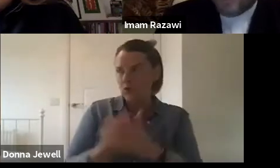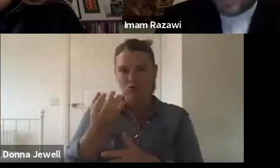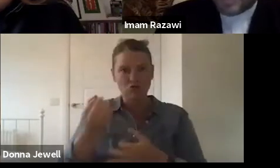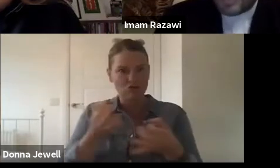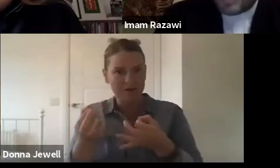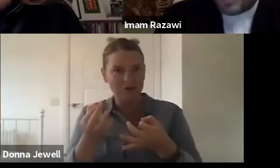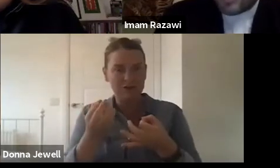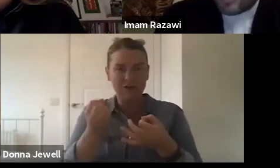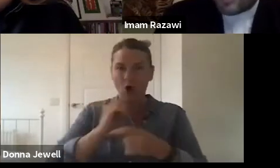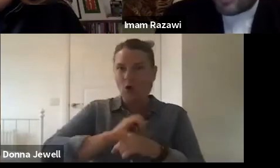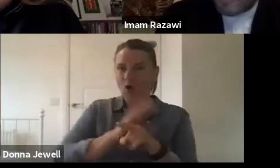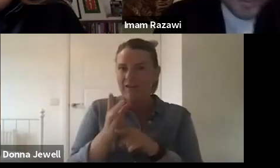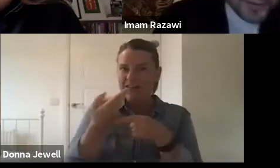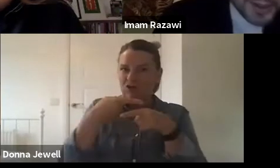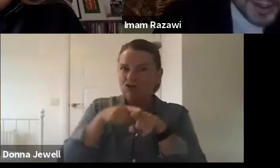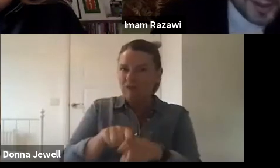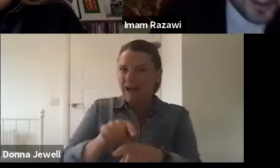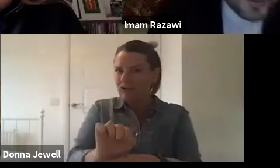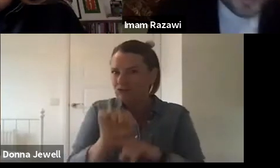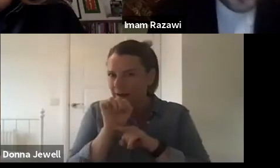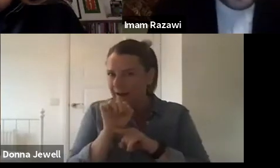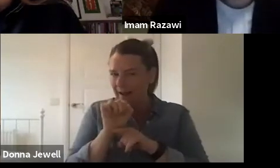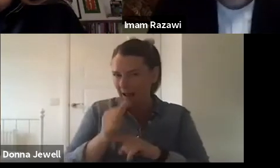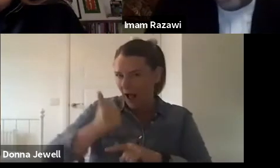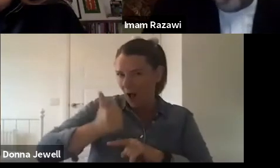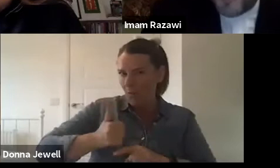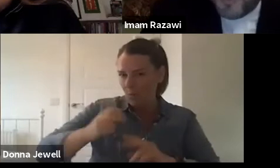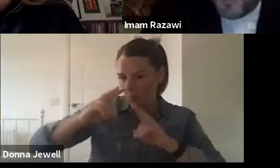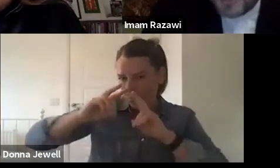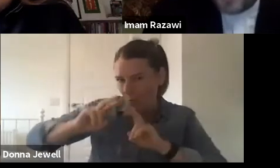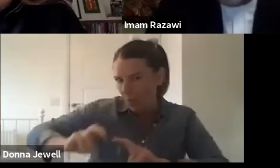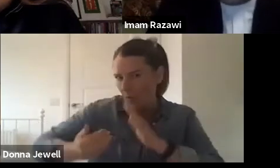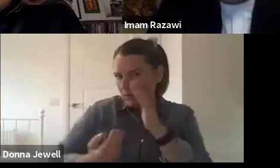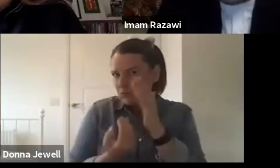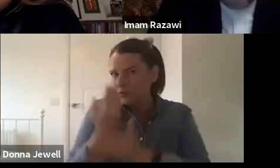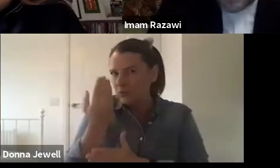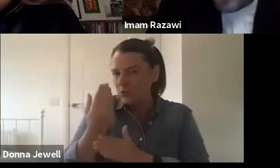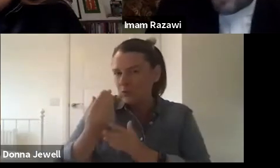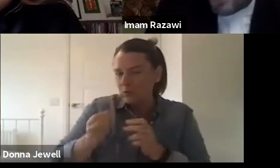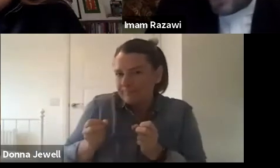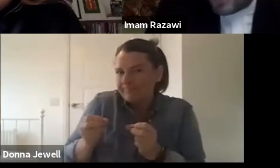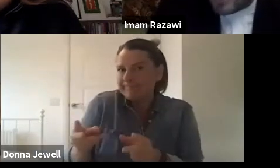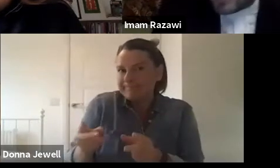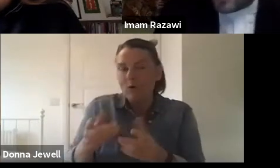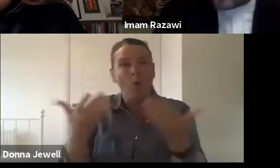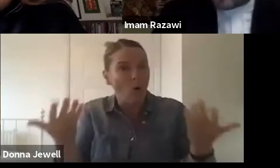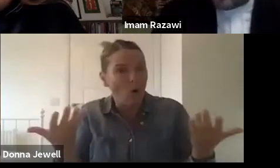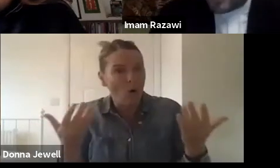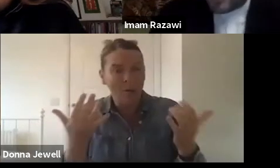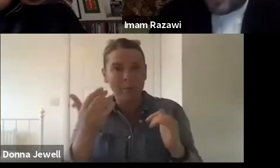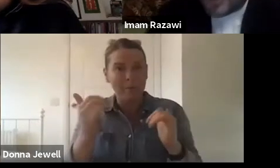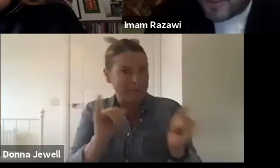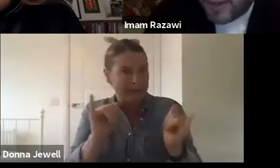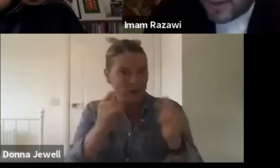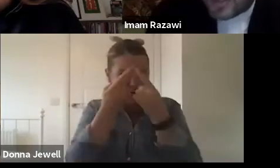or otherwise, you know, you've got certain universities out there who are working on, for example, making a vaccine. But as far as what we